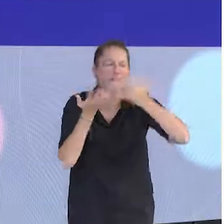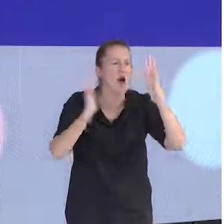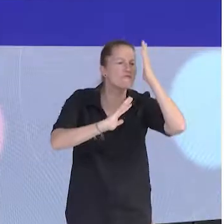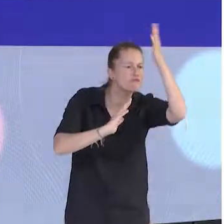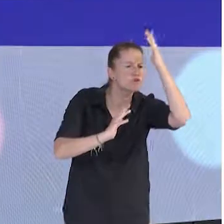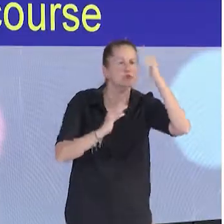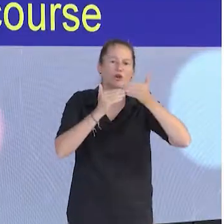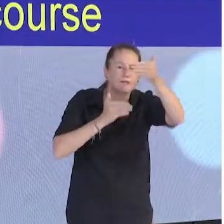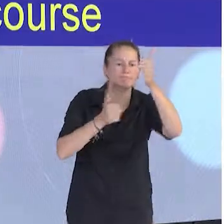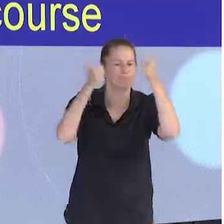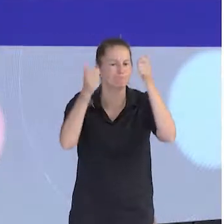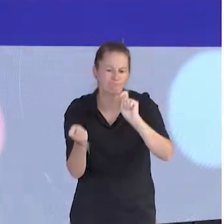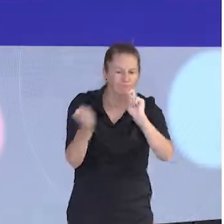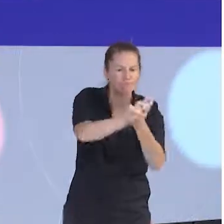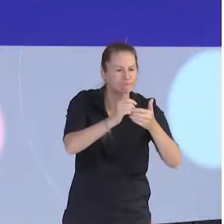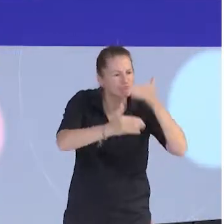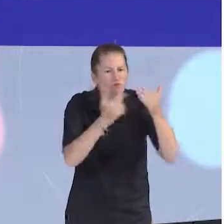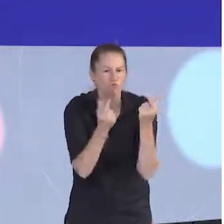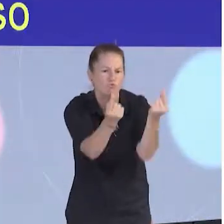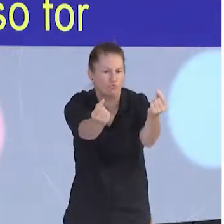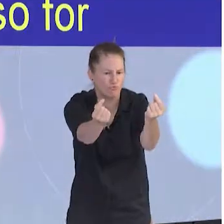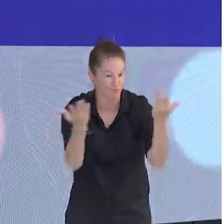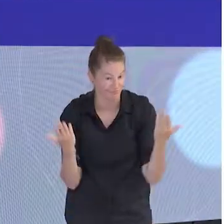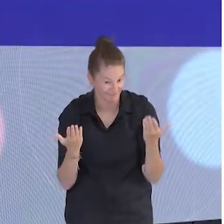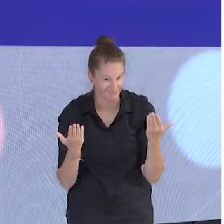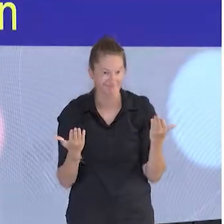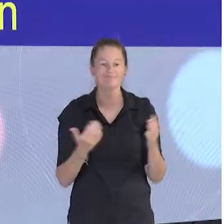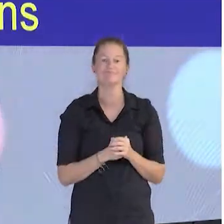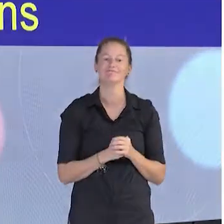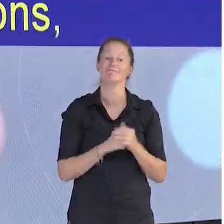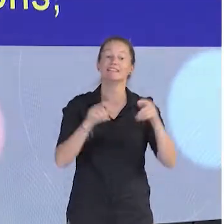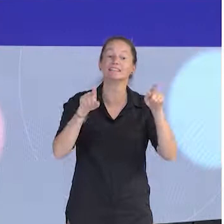also for cooperation, stakeholder cooperation, national impact, and so forth.